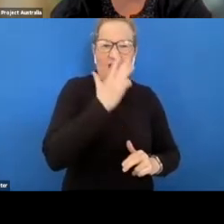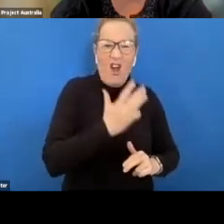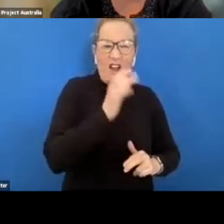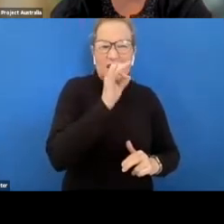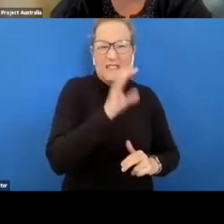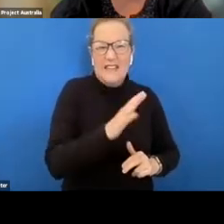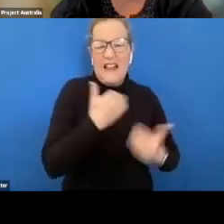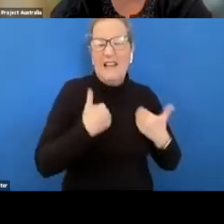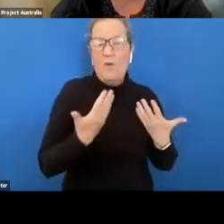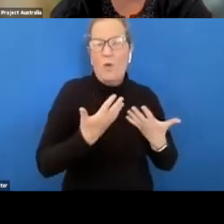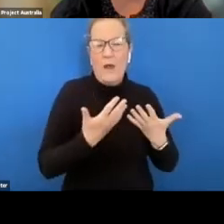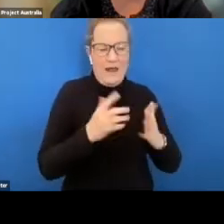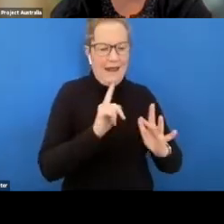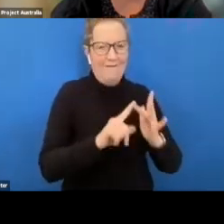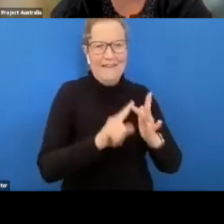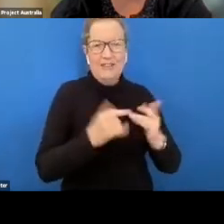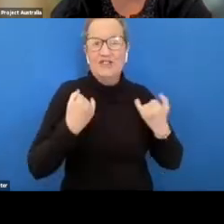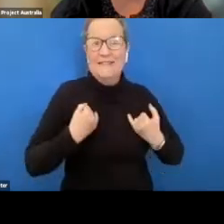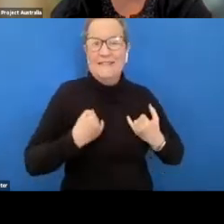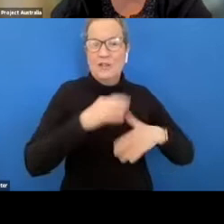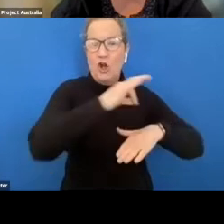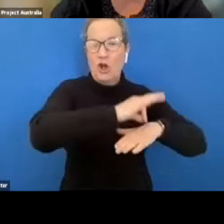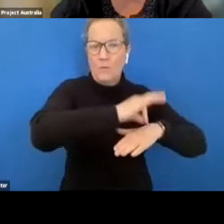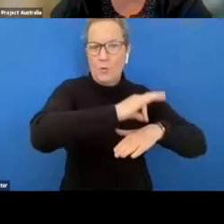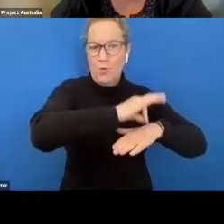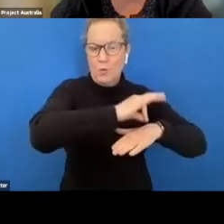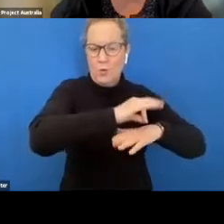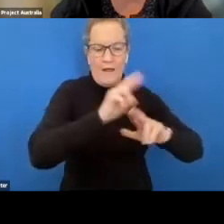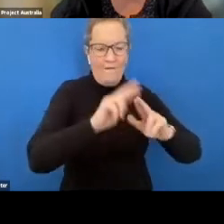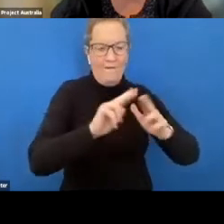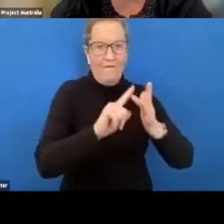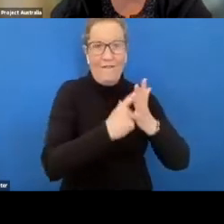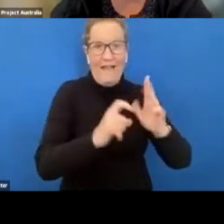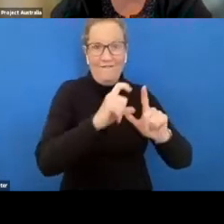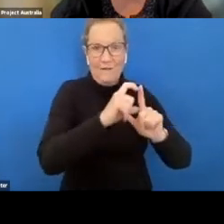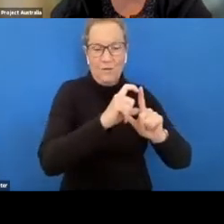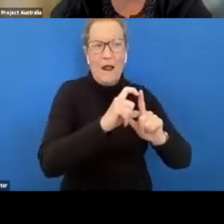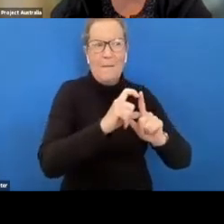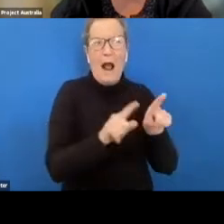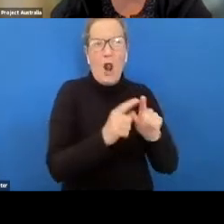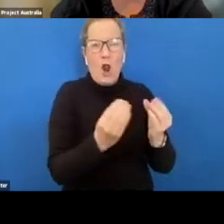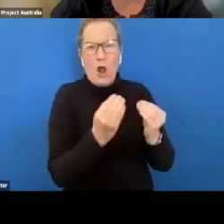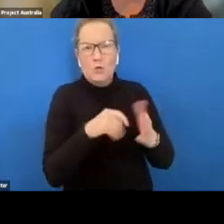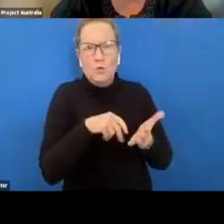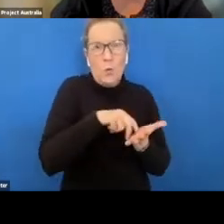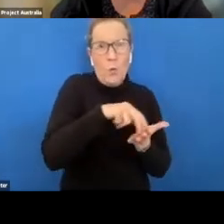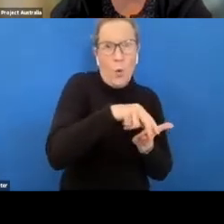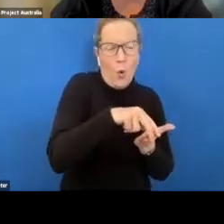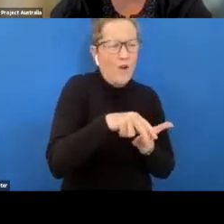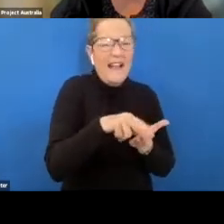disease hospital where i had to learn how to walk and also speak the language which was very difficult